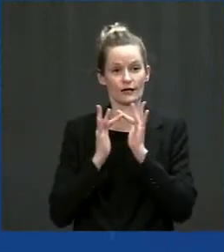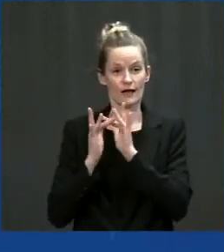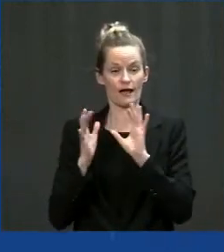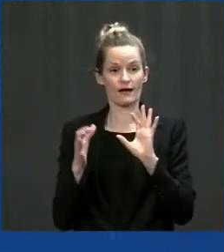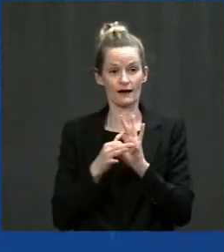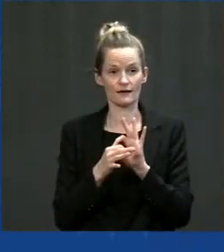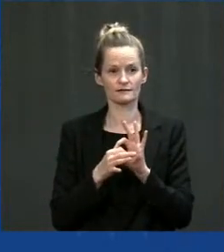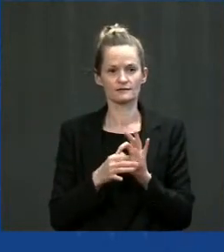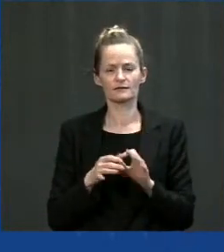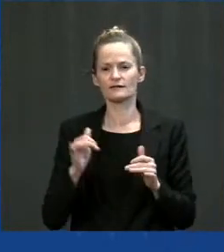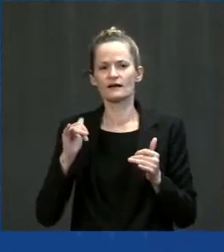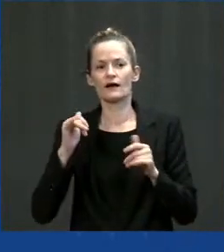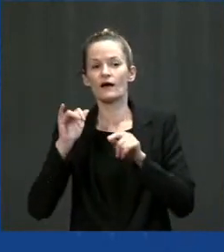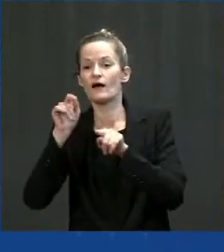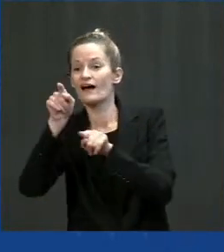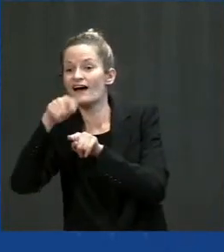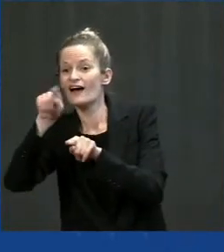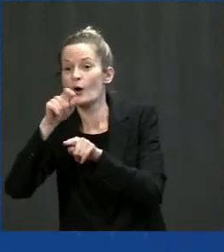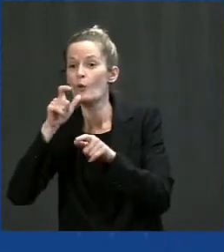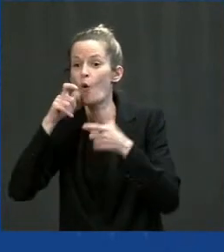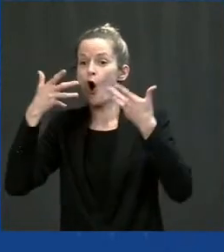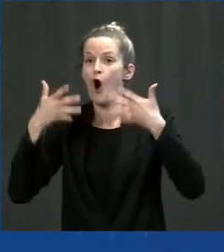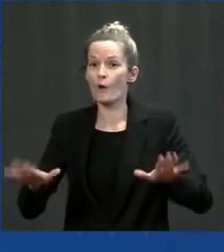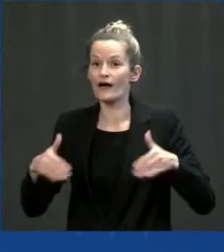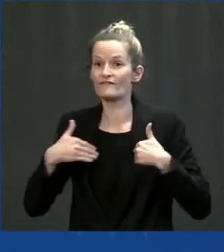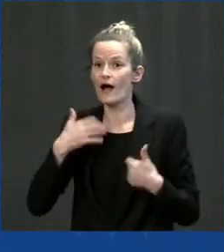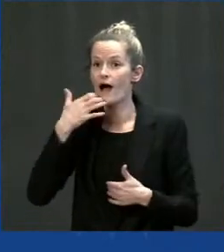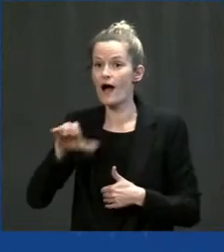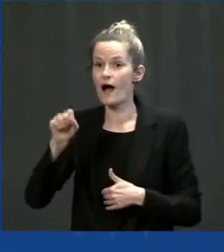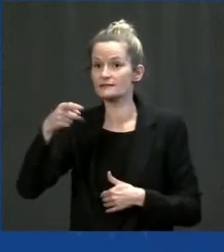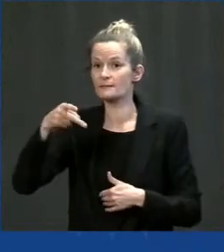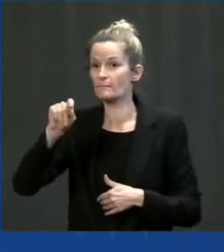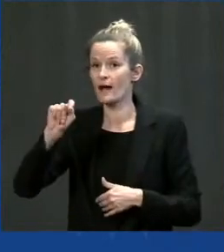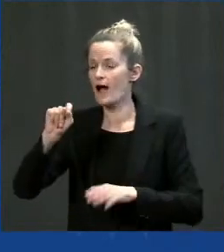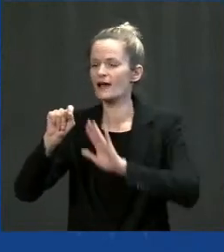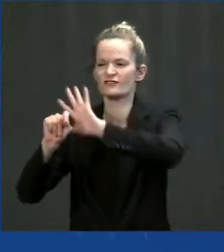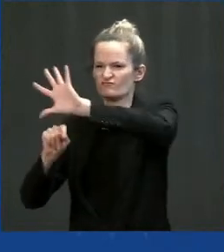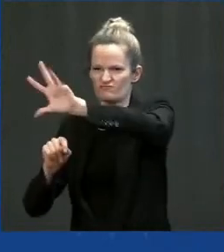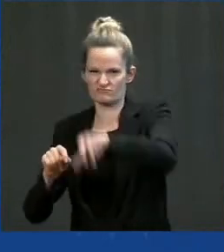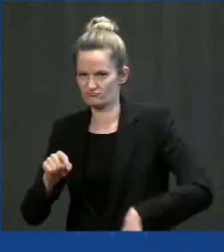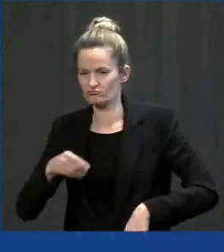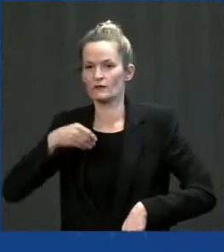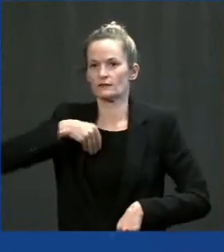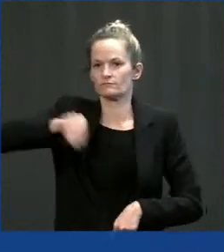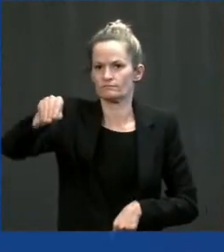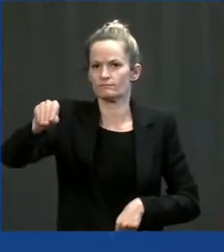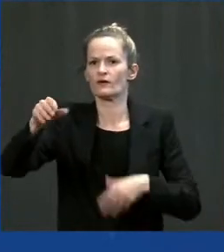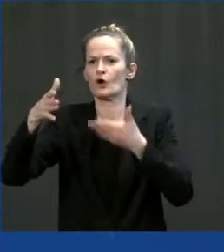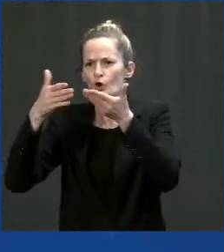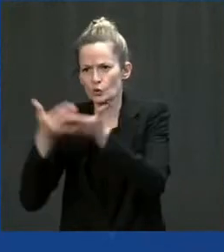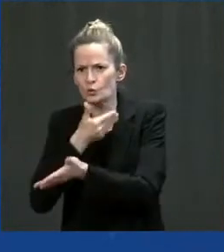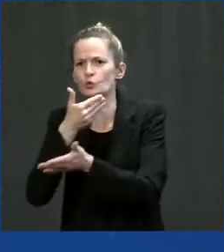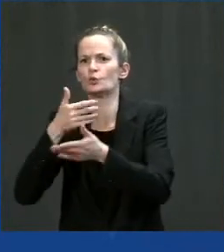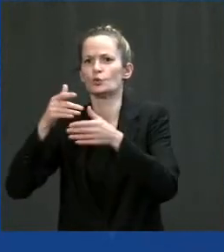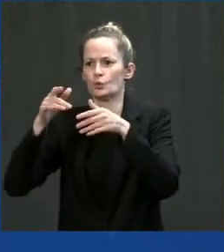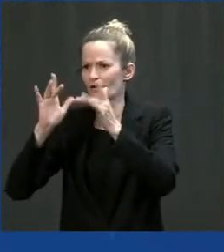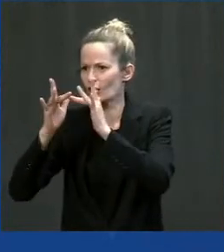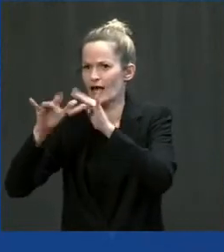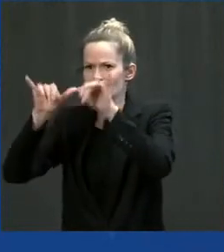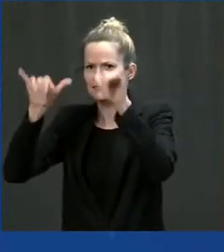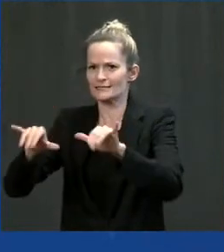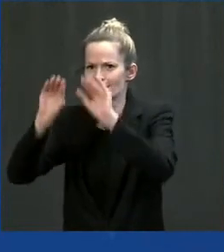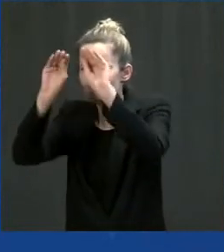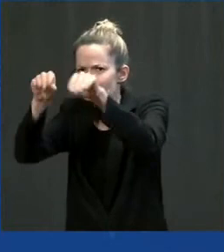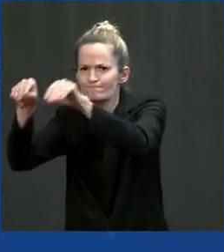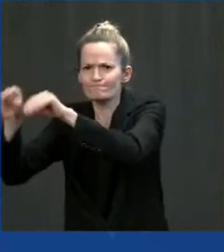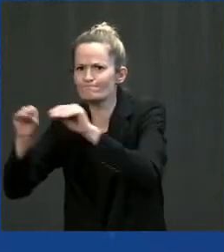build out the infrastructure needed to make permanent connectivity in those communities. We'll make sure that those kids and those elders